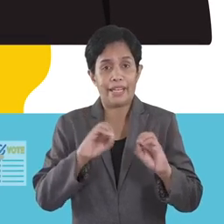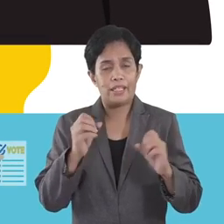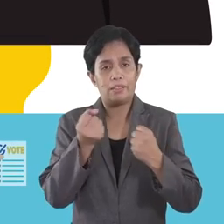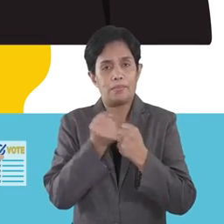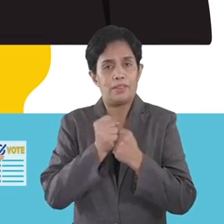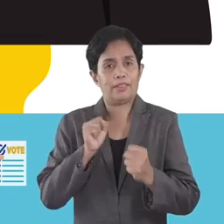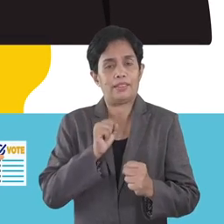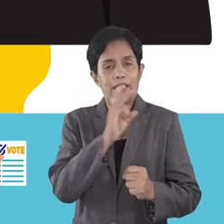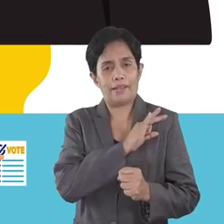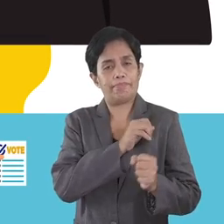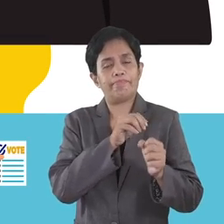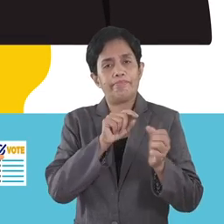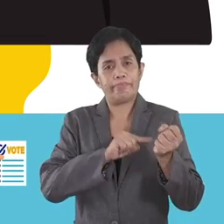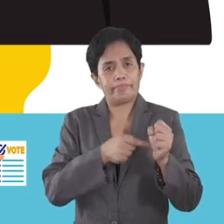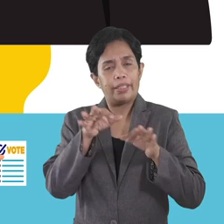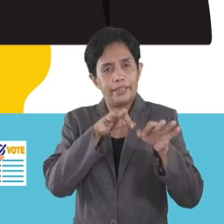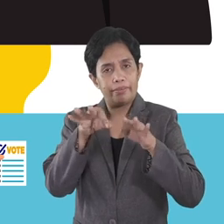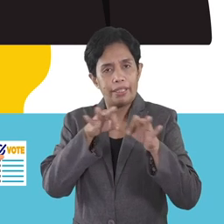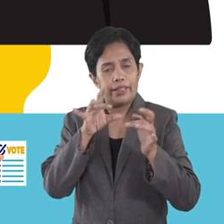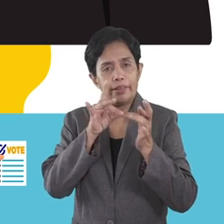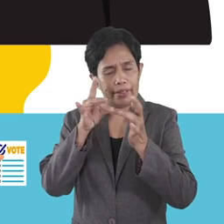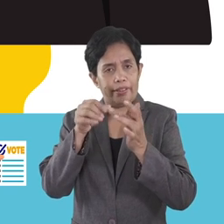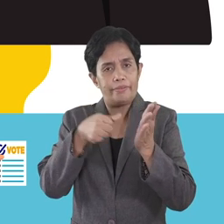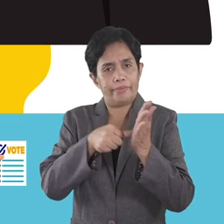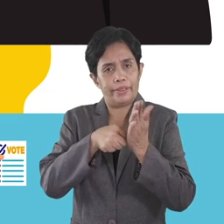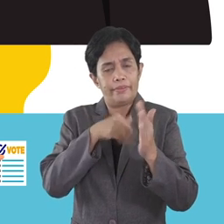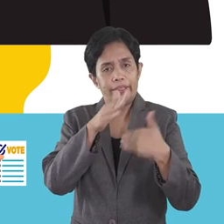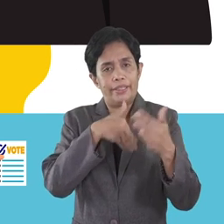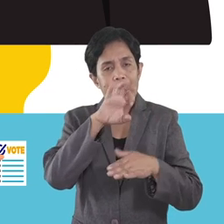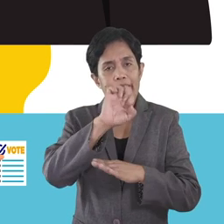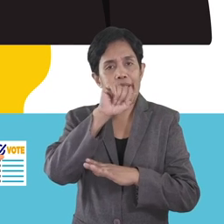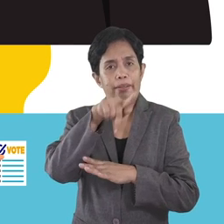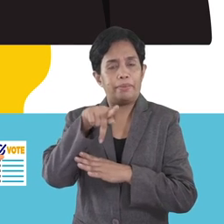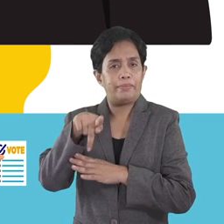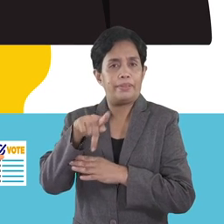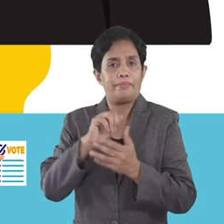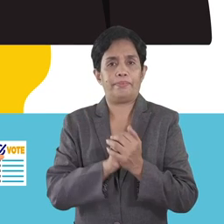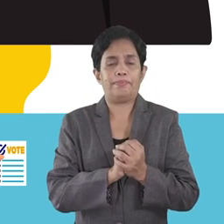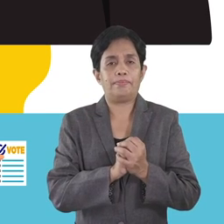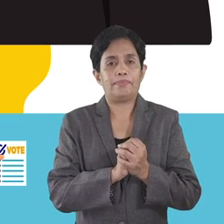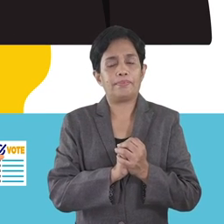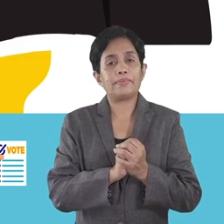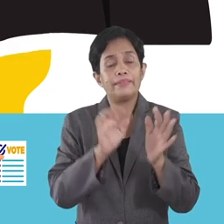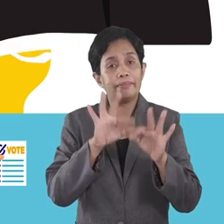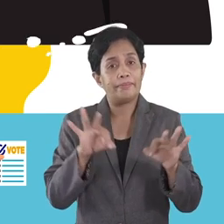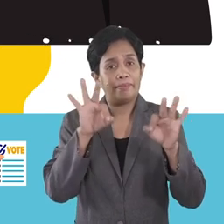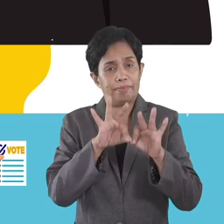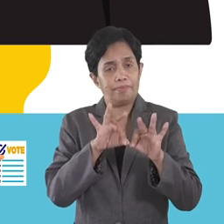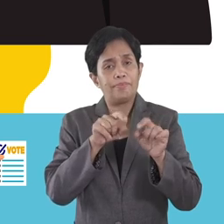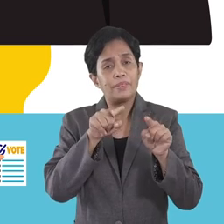support staff will start to explain the special voting procedure in EAPPs. Essentially,